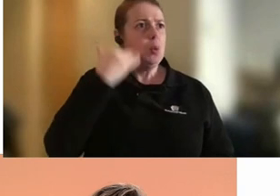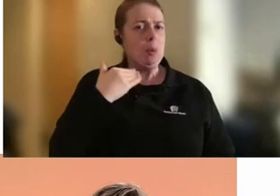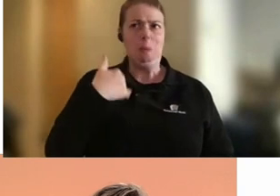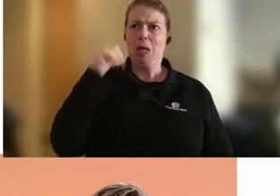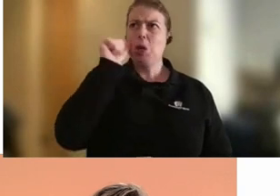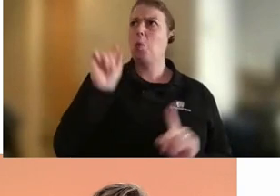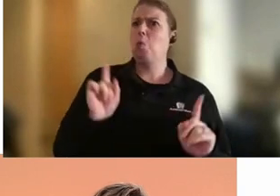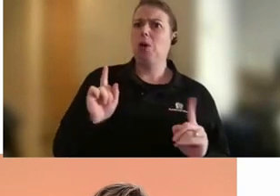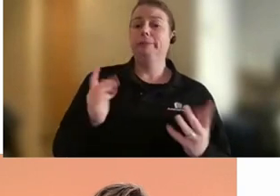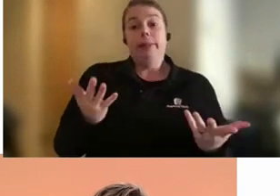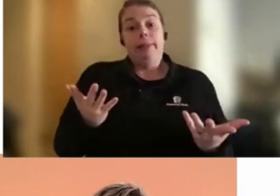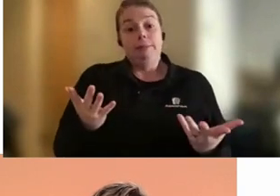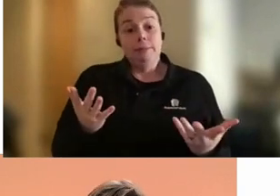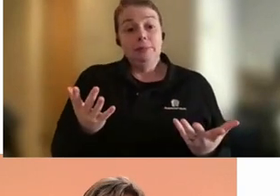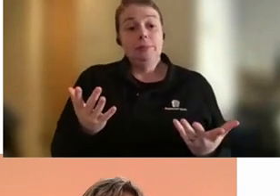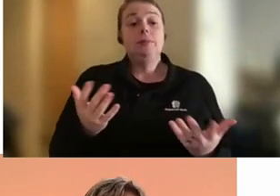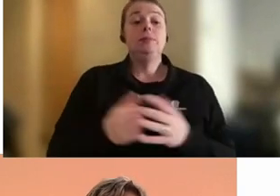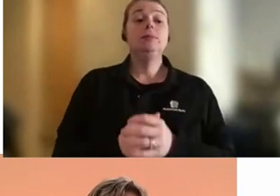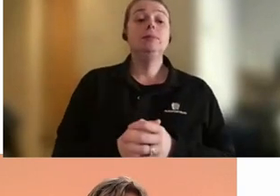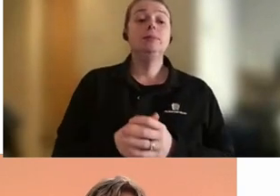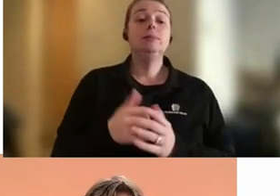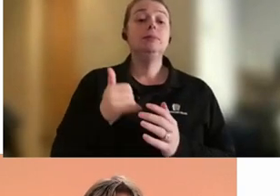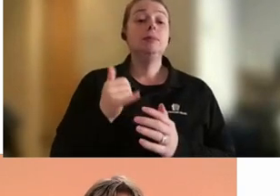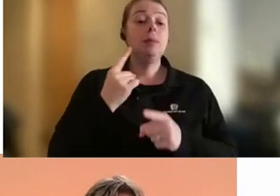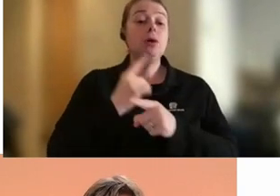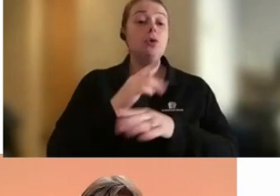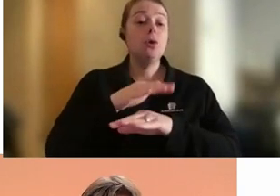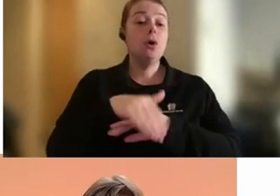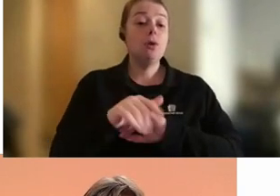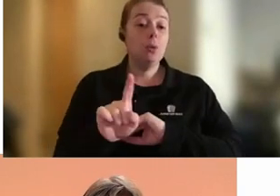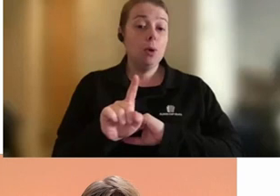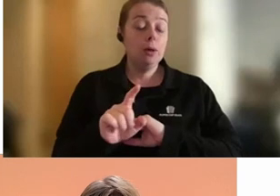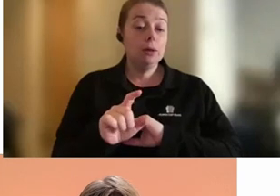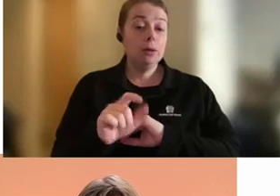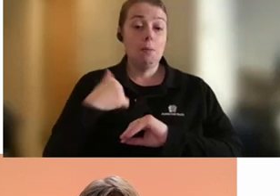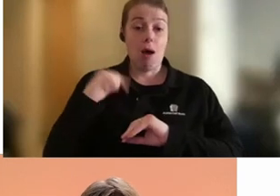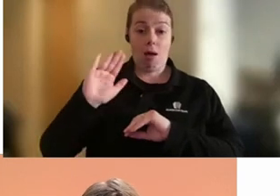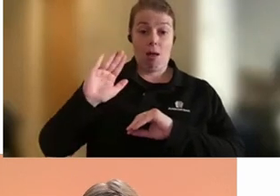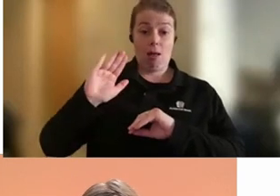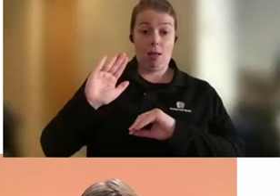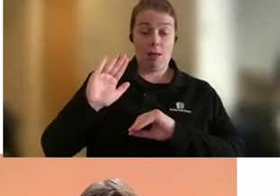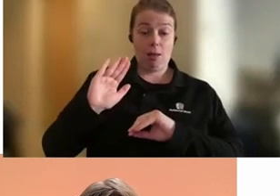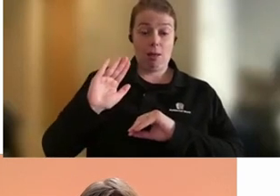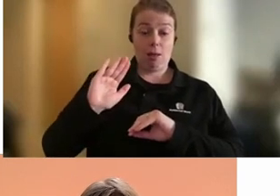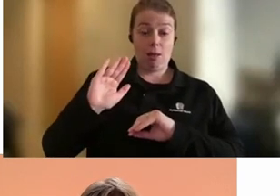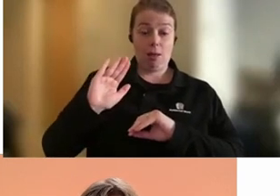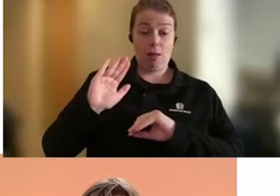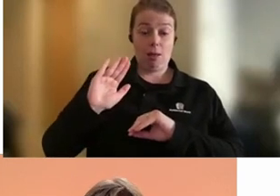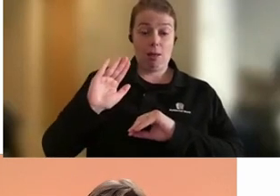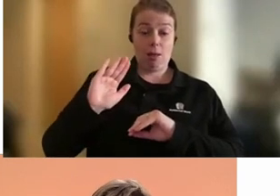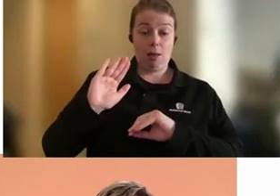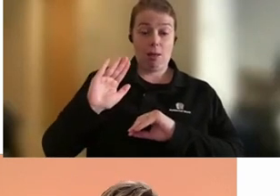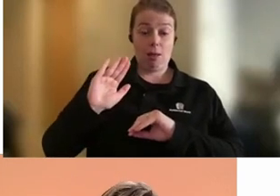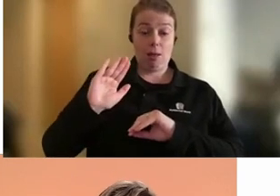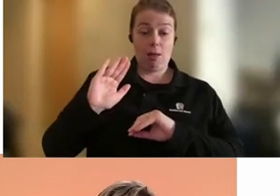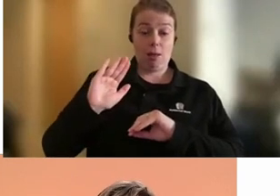what I might talk about a little is, you know, my last job before I took on the role of Secretary of the Department